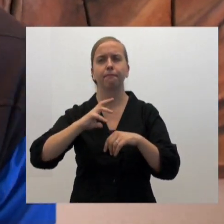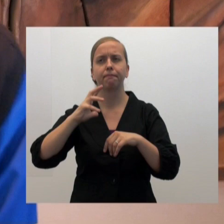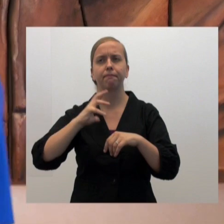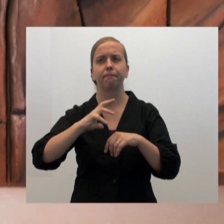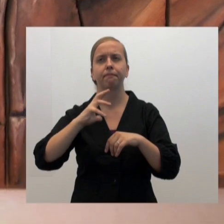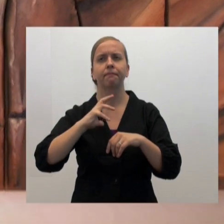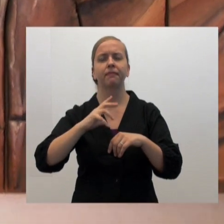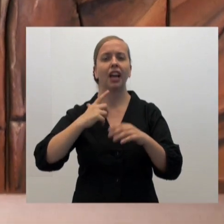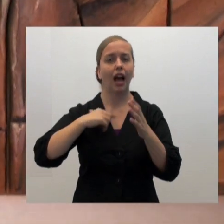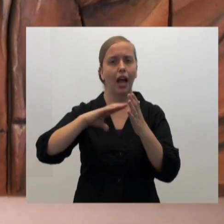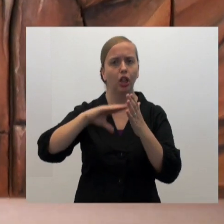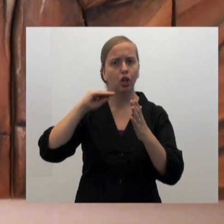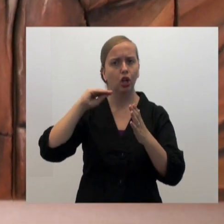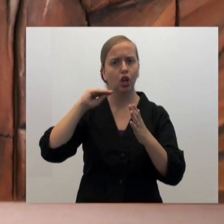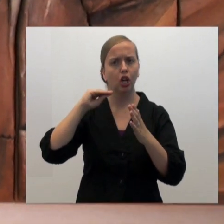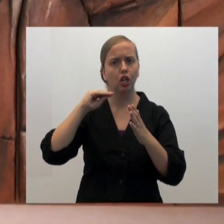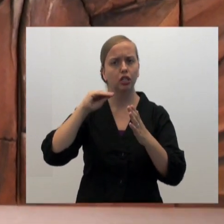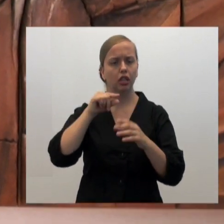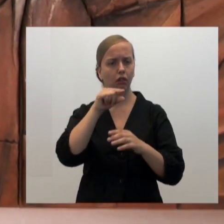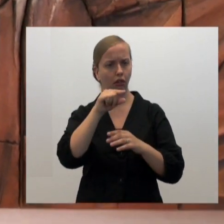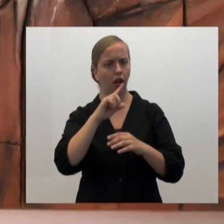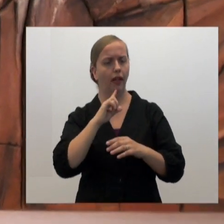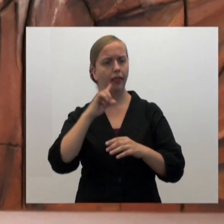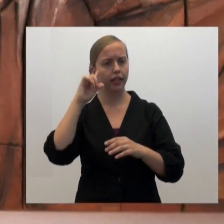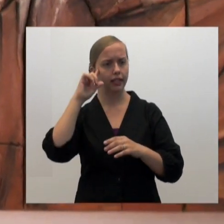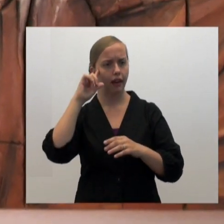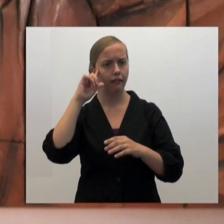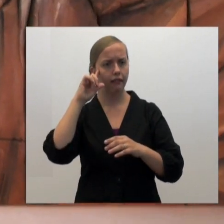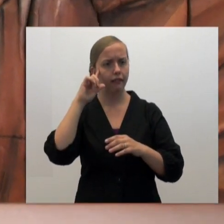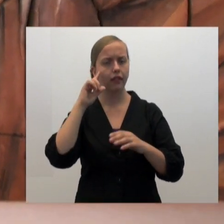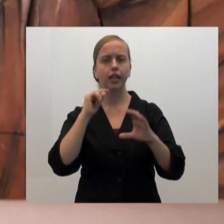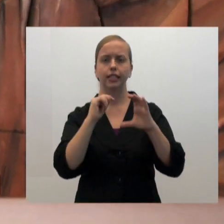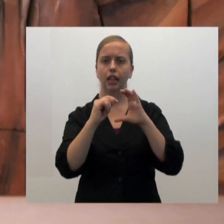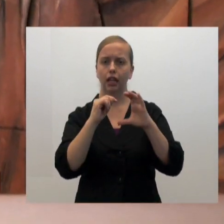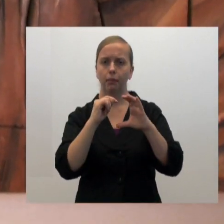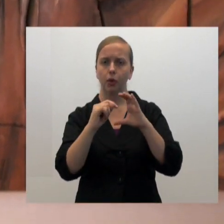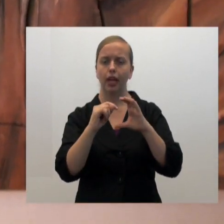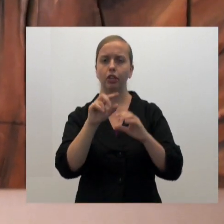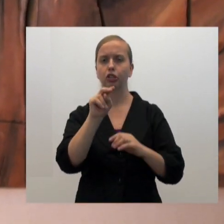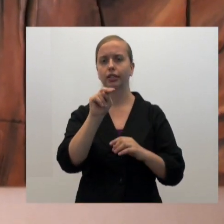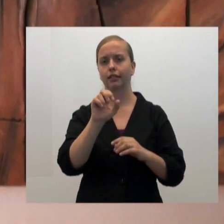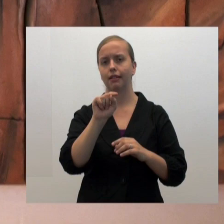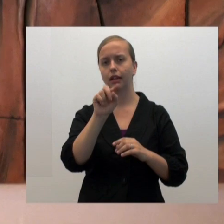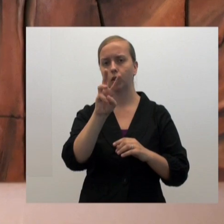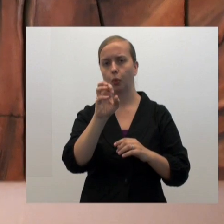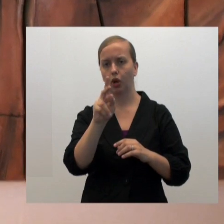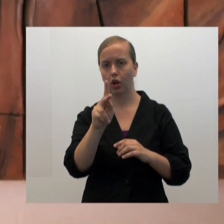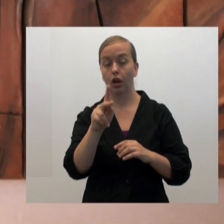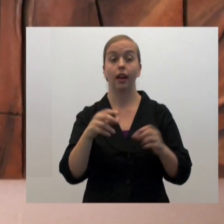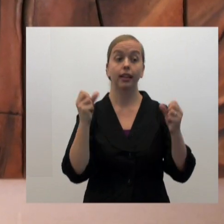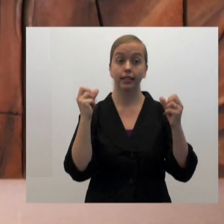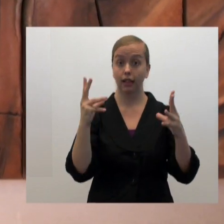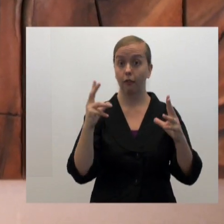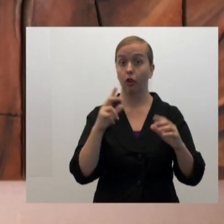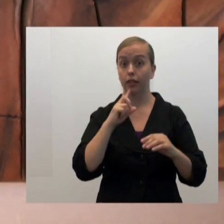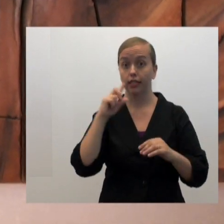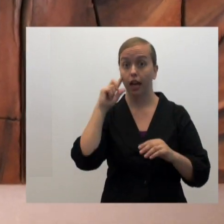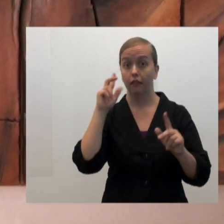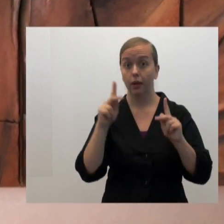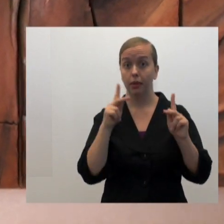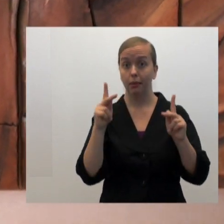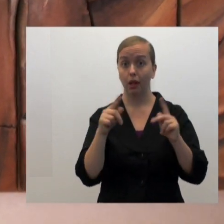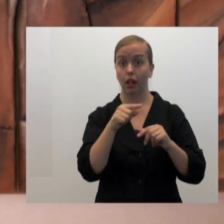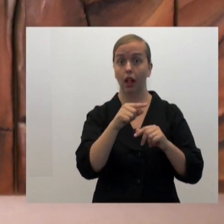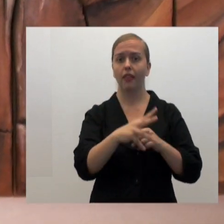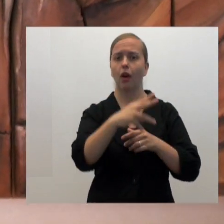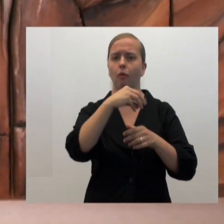that I learned about the deaf telecommunications network. There were several